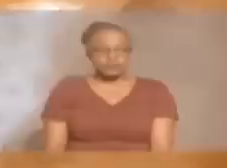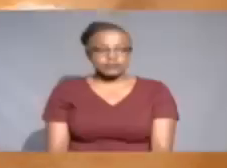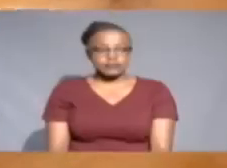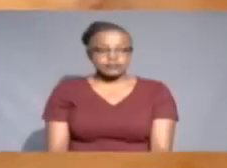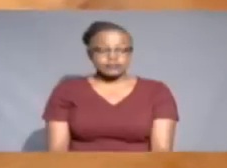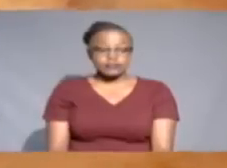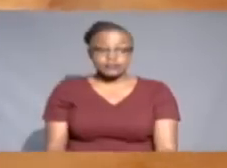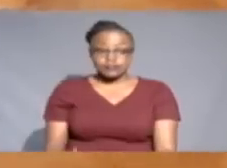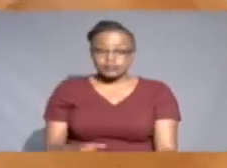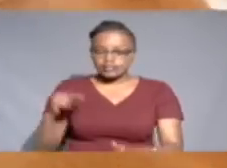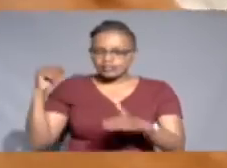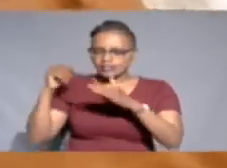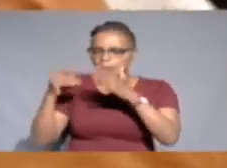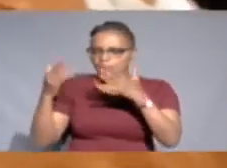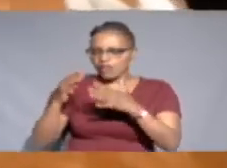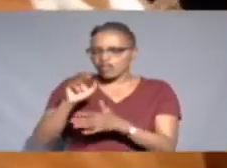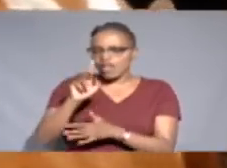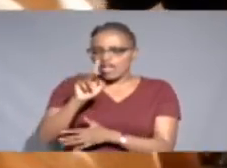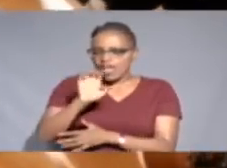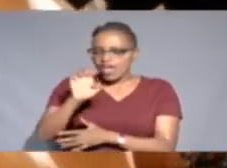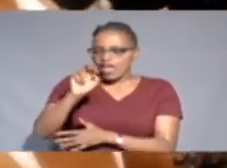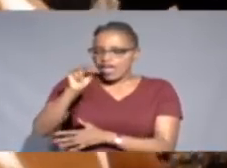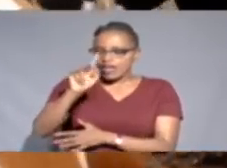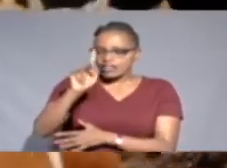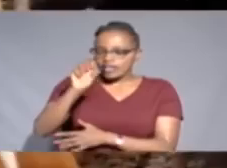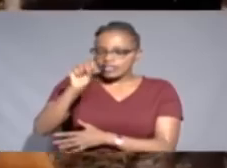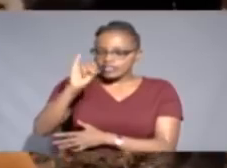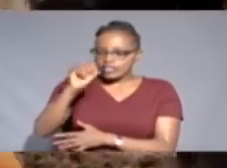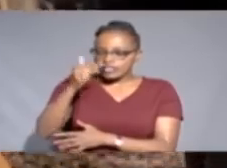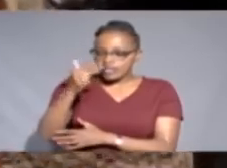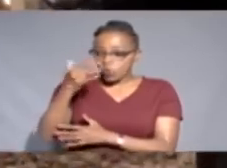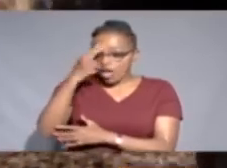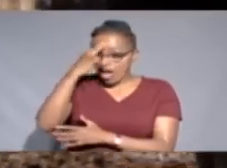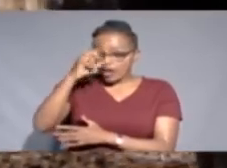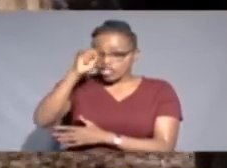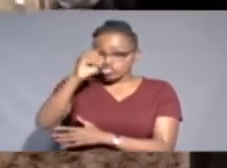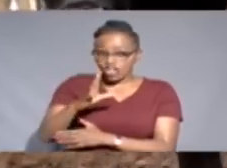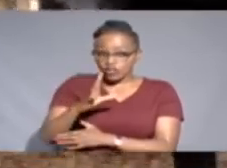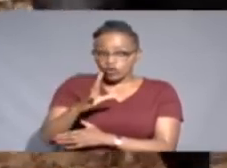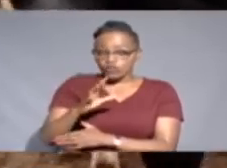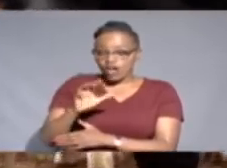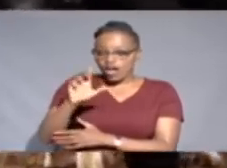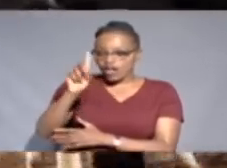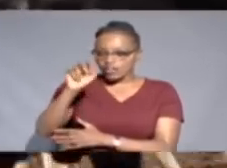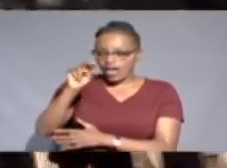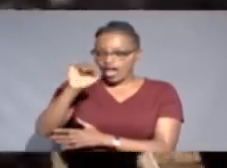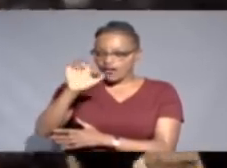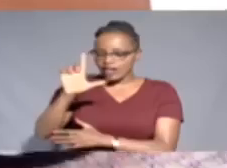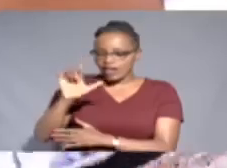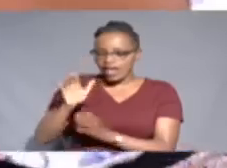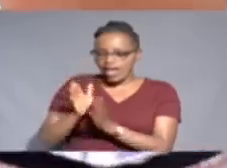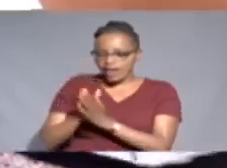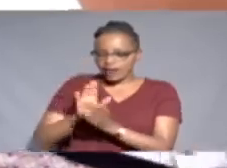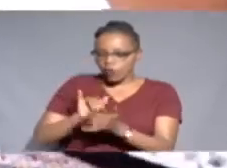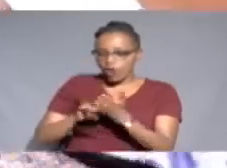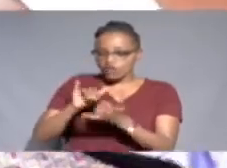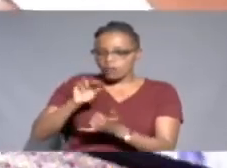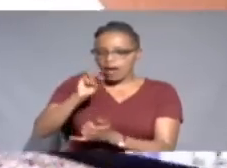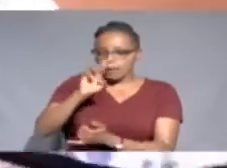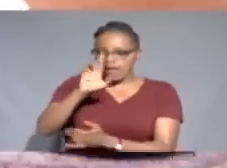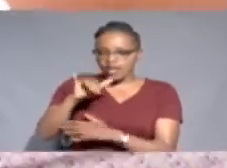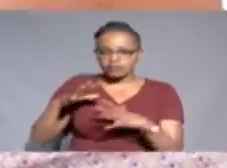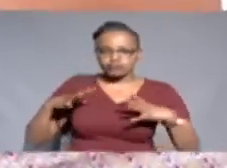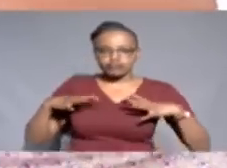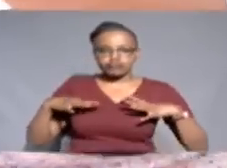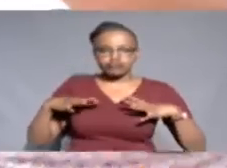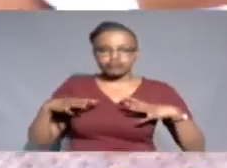Deep at the heart of Anchor City Village in Isinya, Cagiato County, Daniel Lepatei and his wife, Mary, take pride in